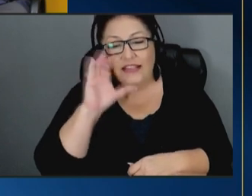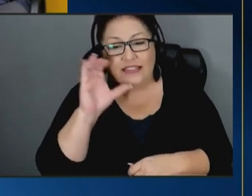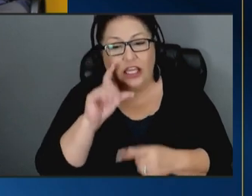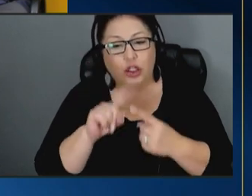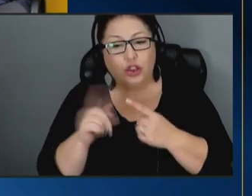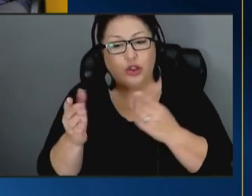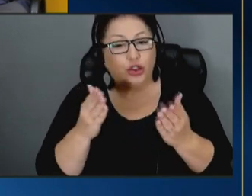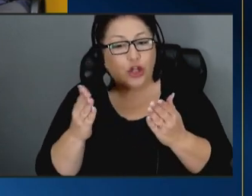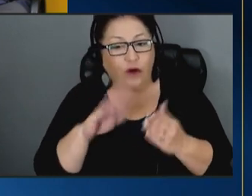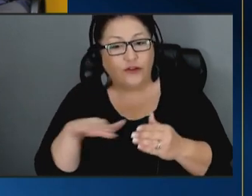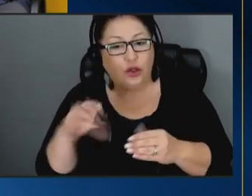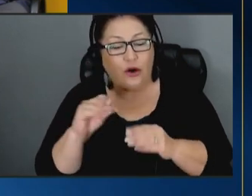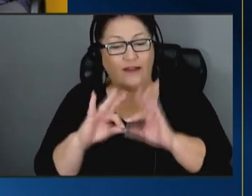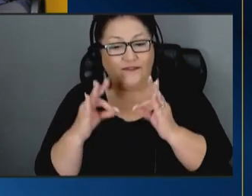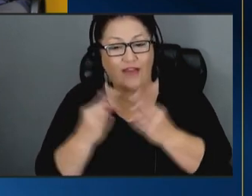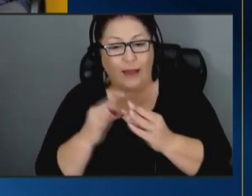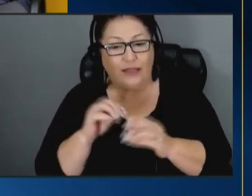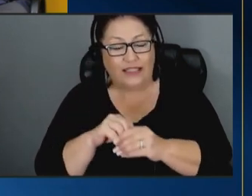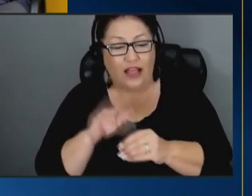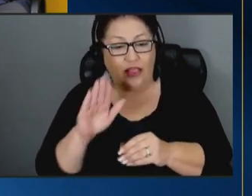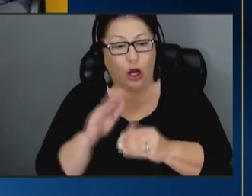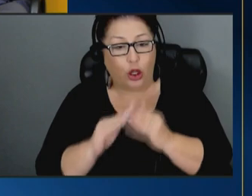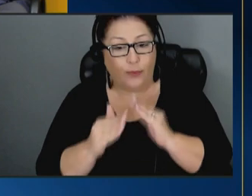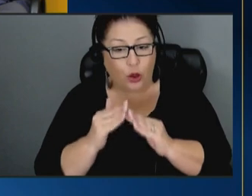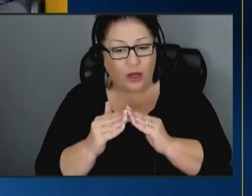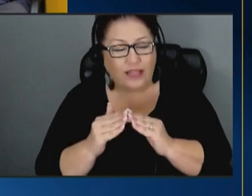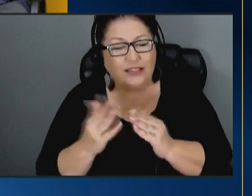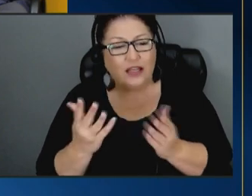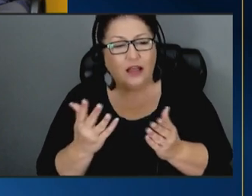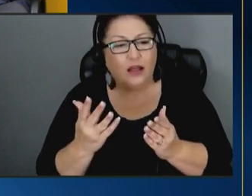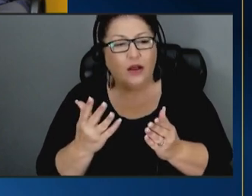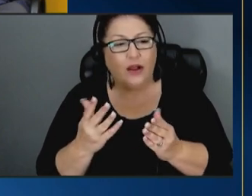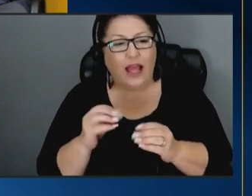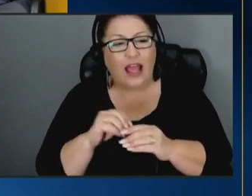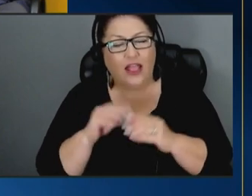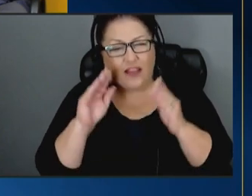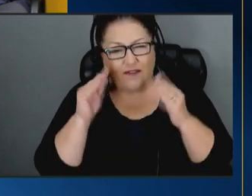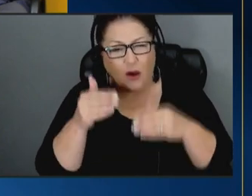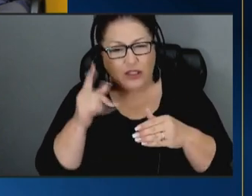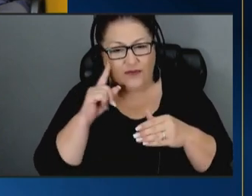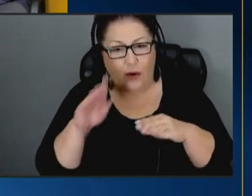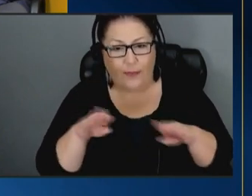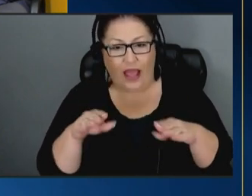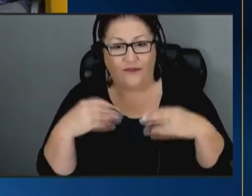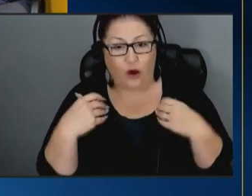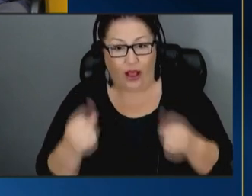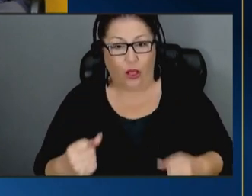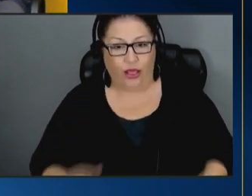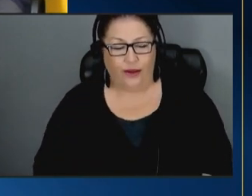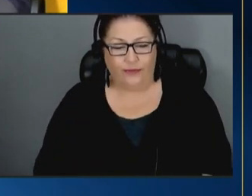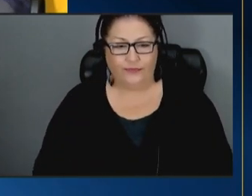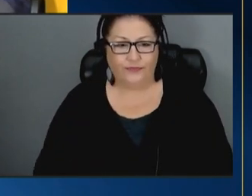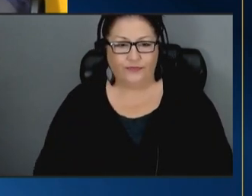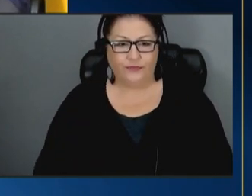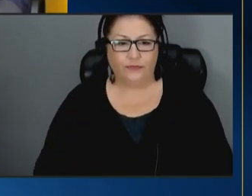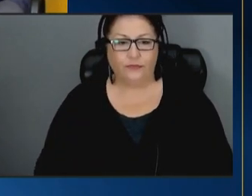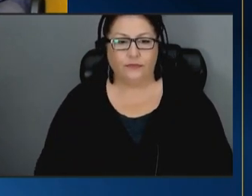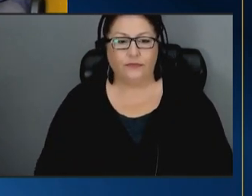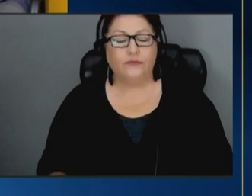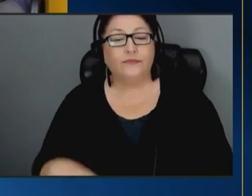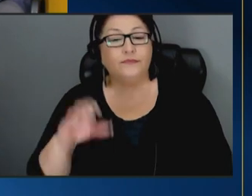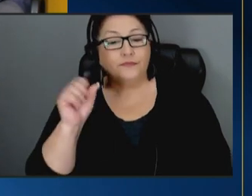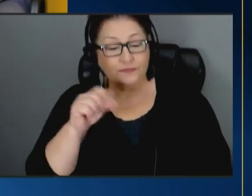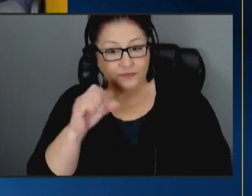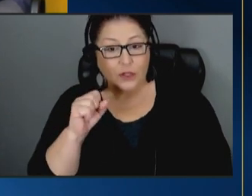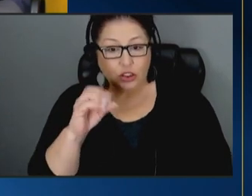uh children and families in their communities kind of in the focus around behavioral health um yes so